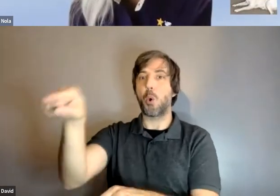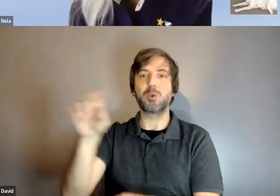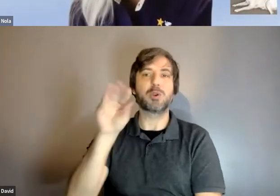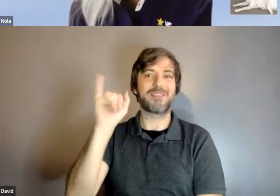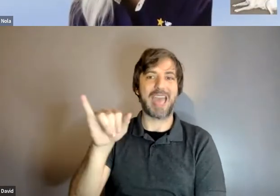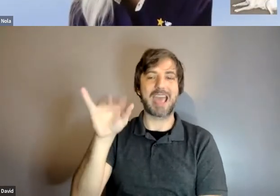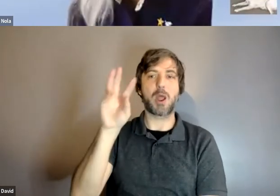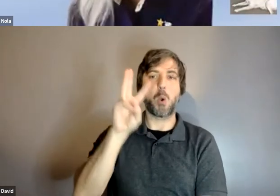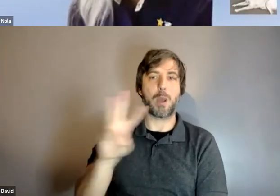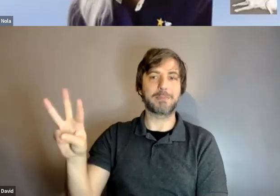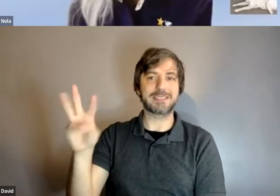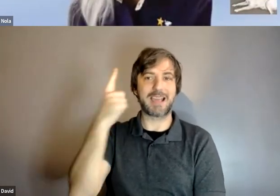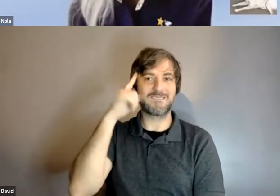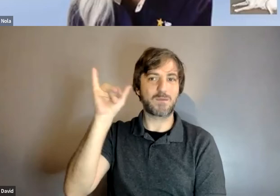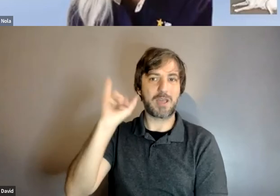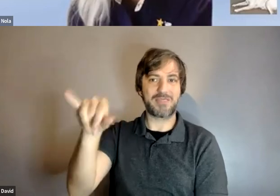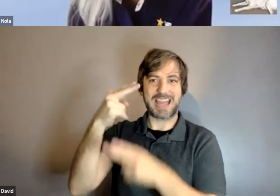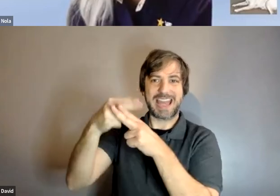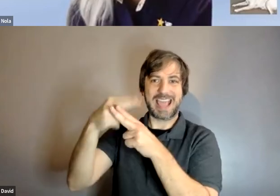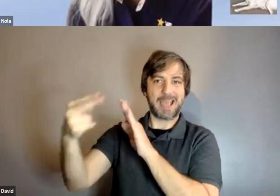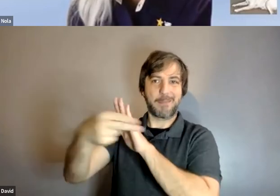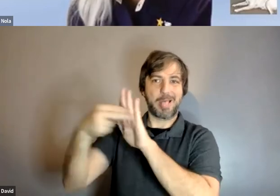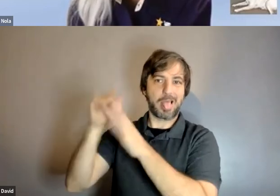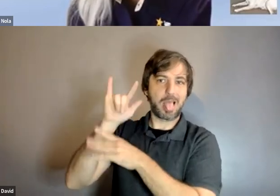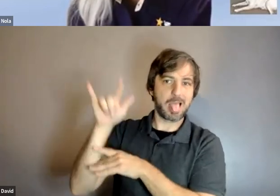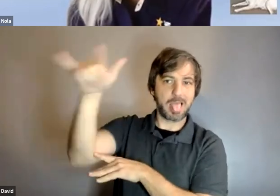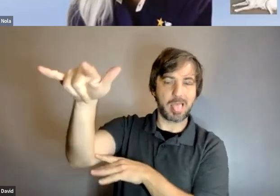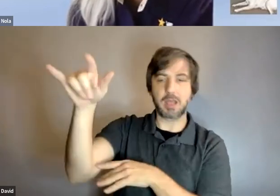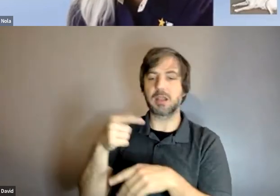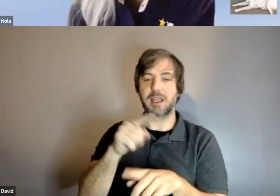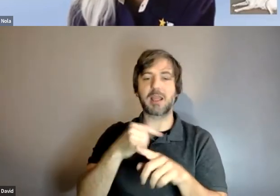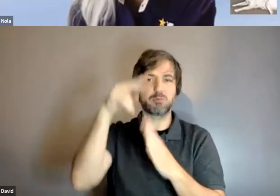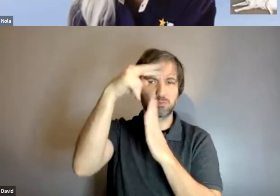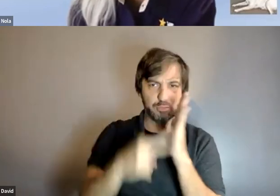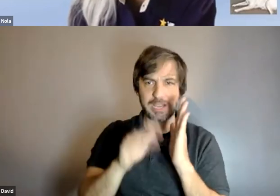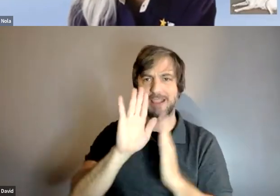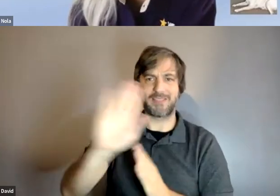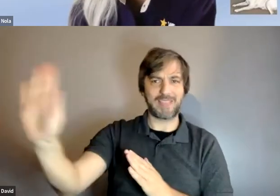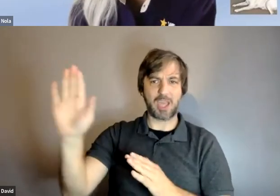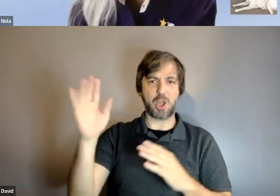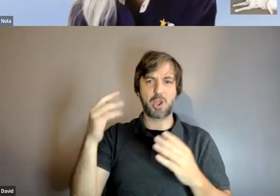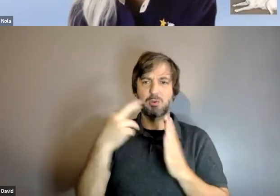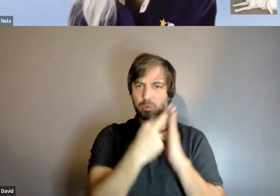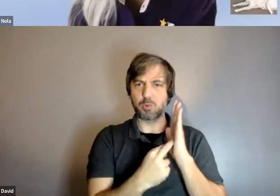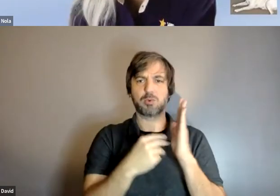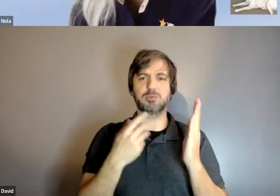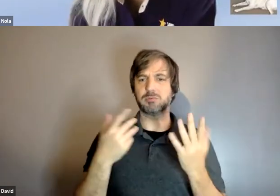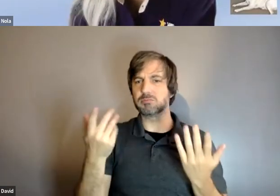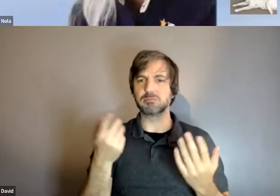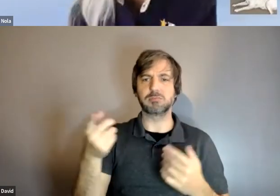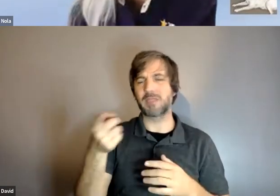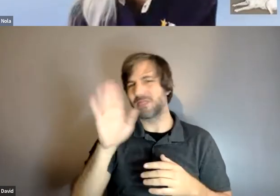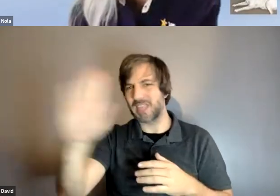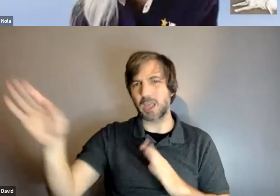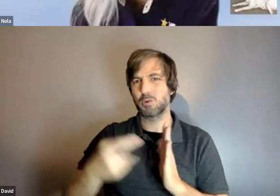fill out they all have their their own different requirements now um and and check those out as well so that's that's all